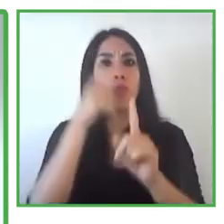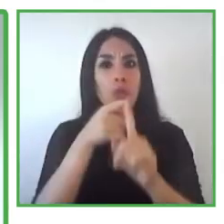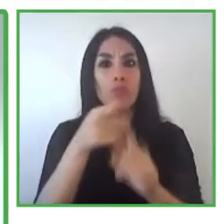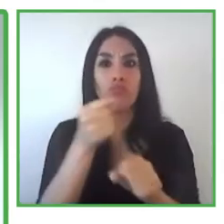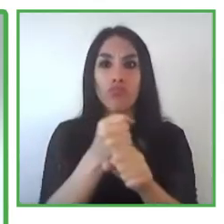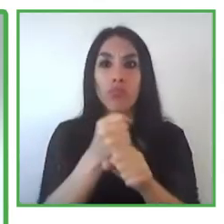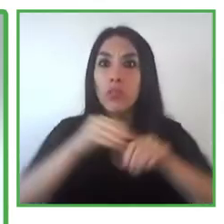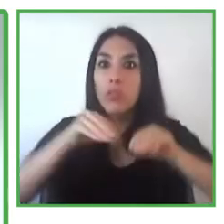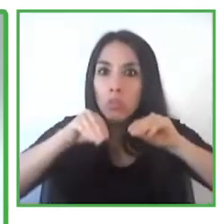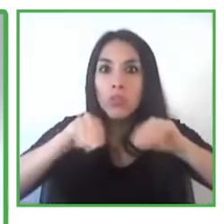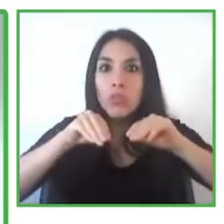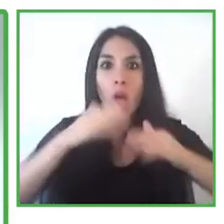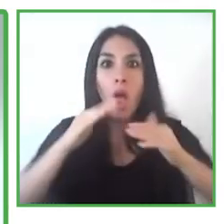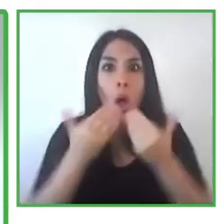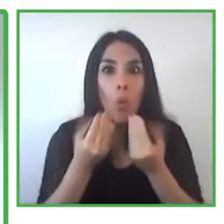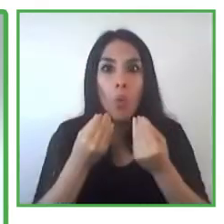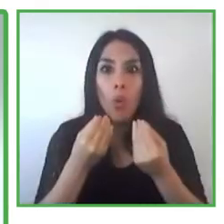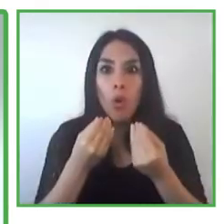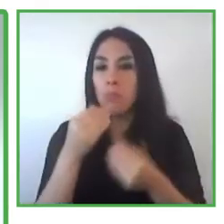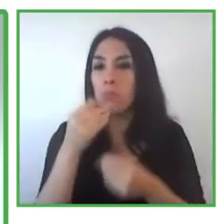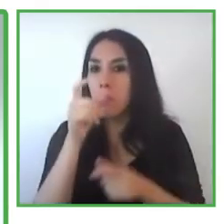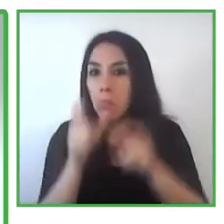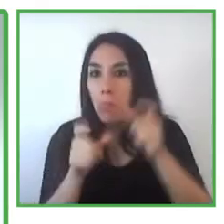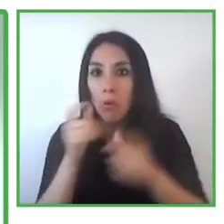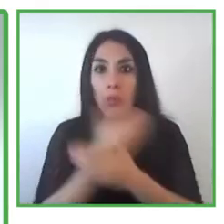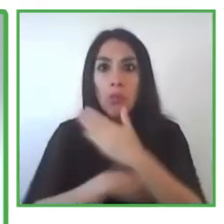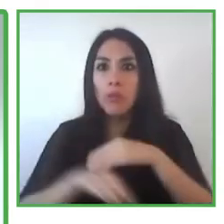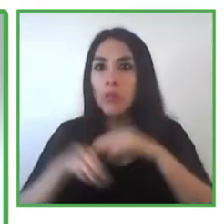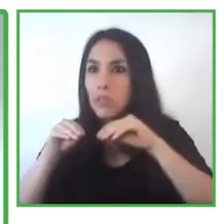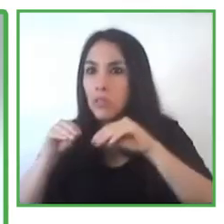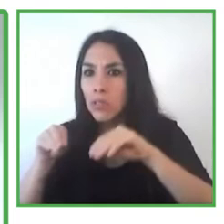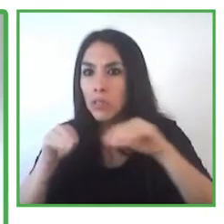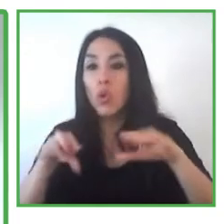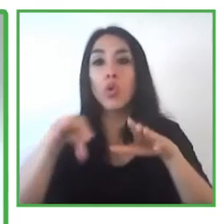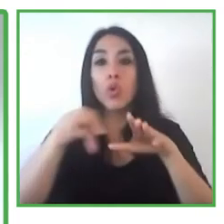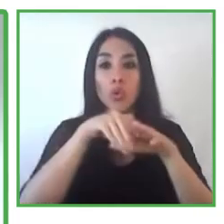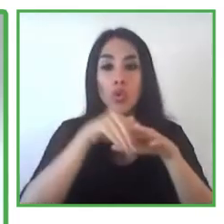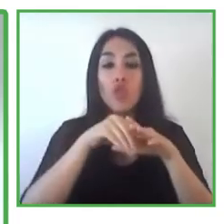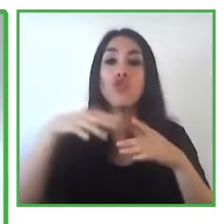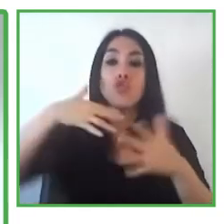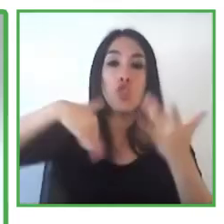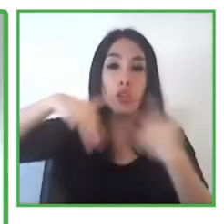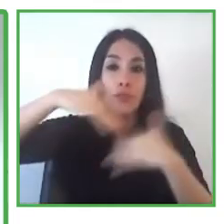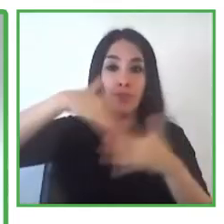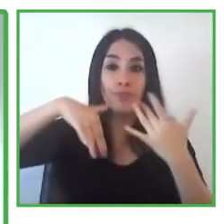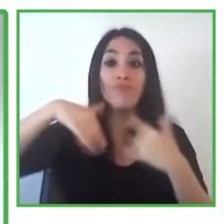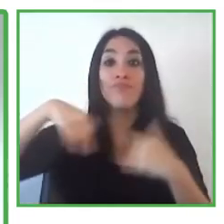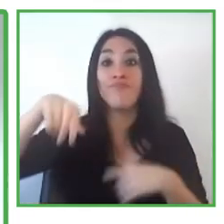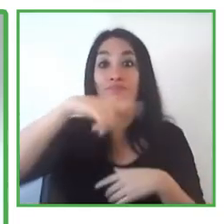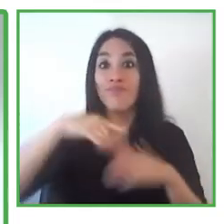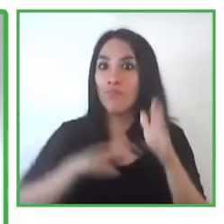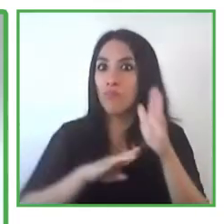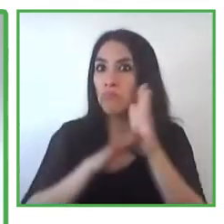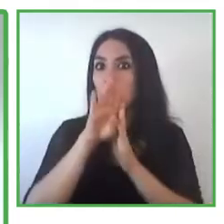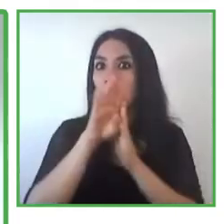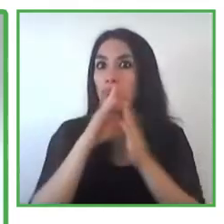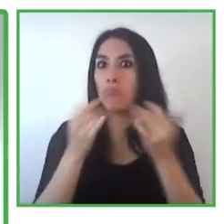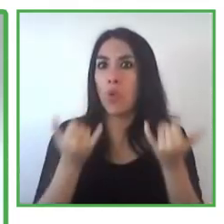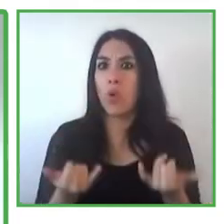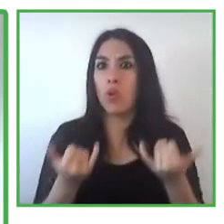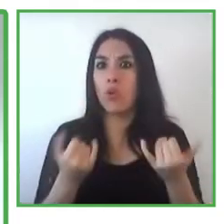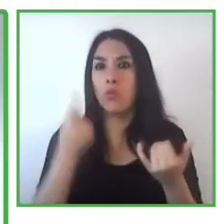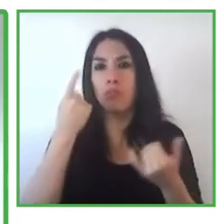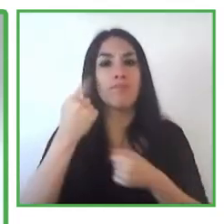inclusion we have development over these six decades nationally internationally recognized service and